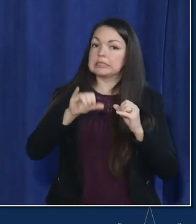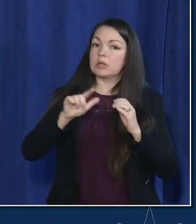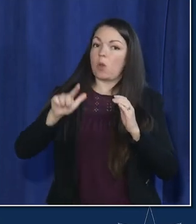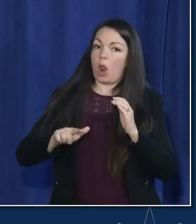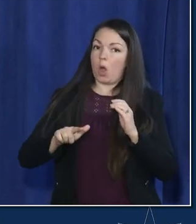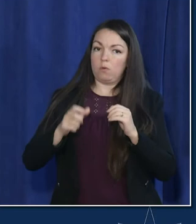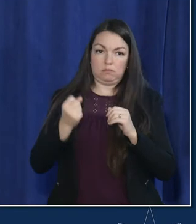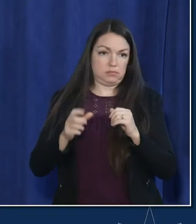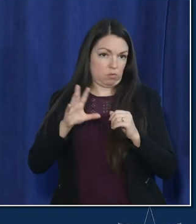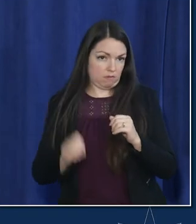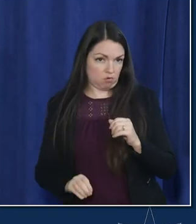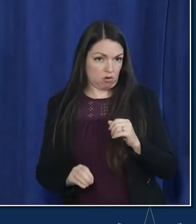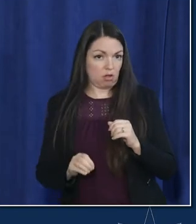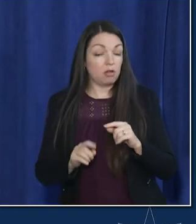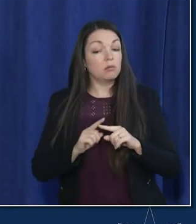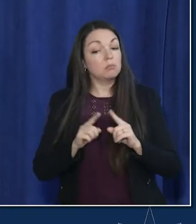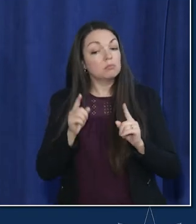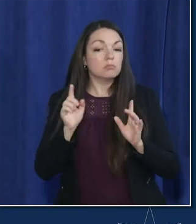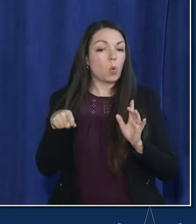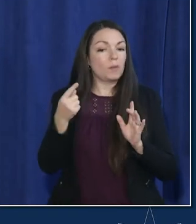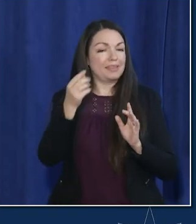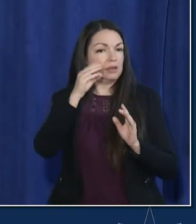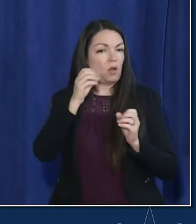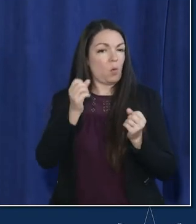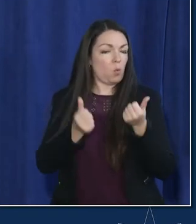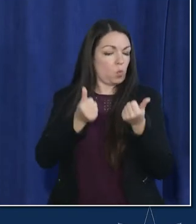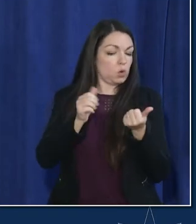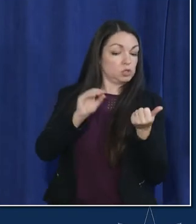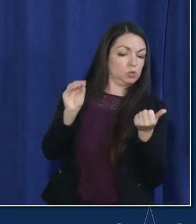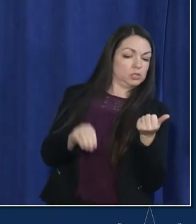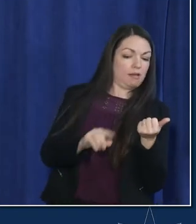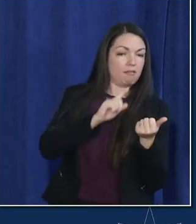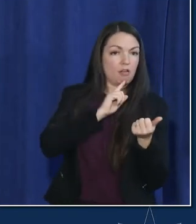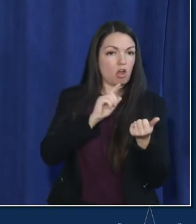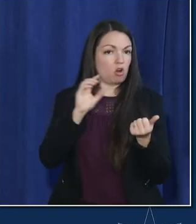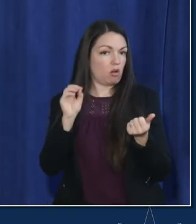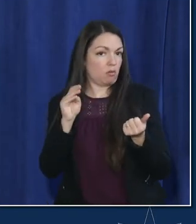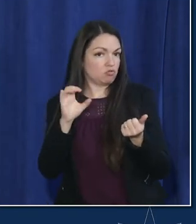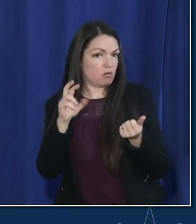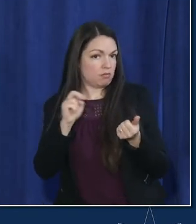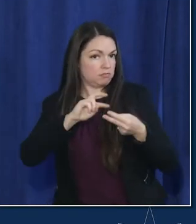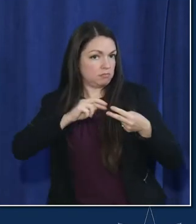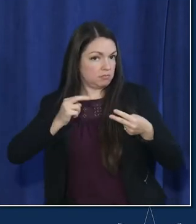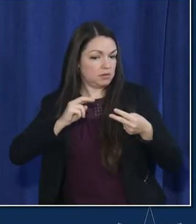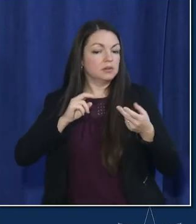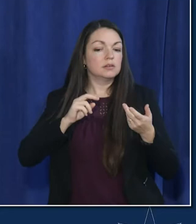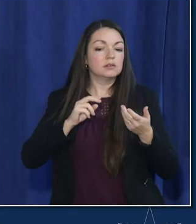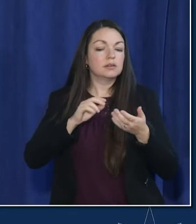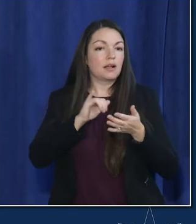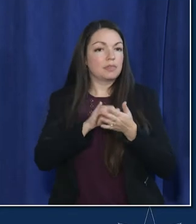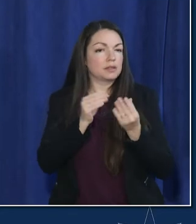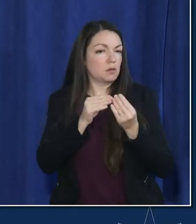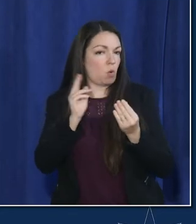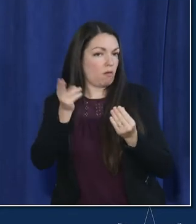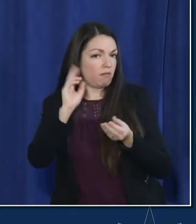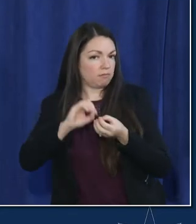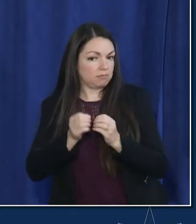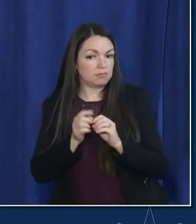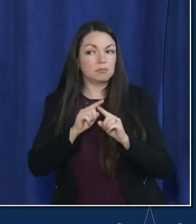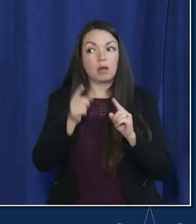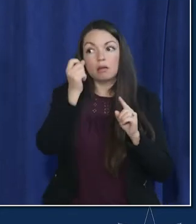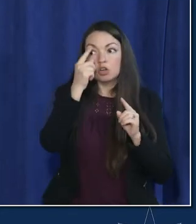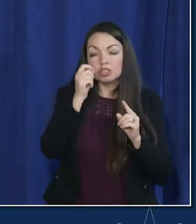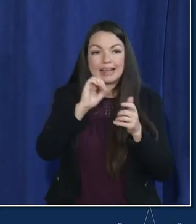it's just that the percentage of them have shifted to this omicron variant and this is where understanding sort of the transmissibility